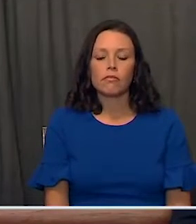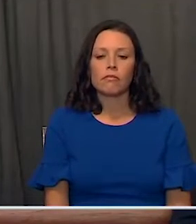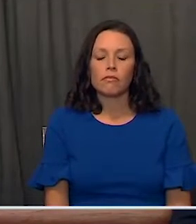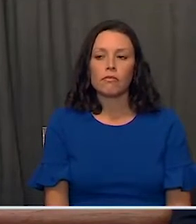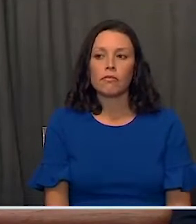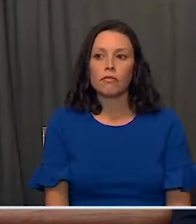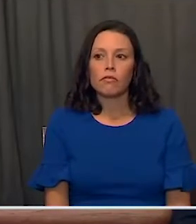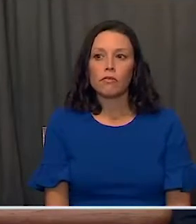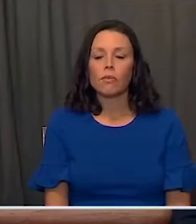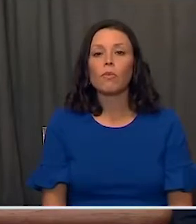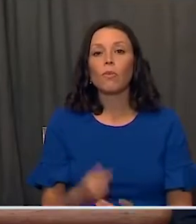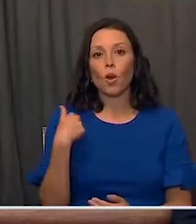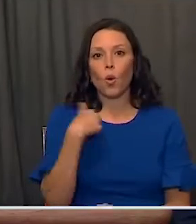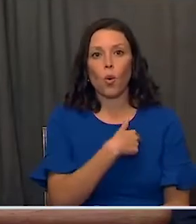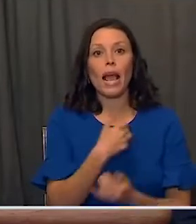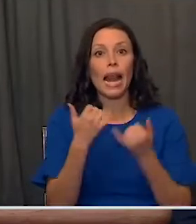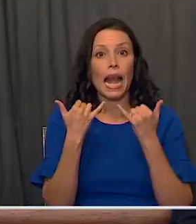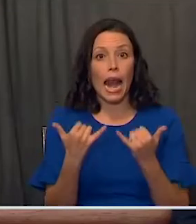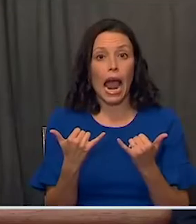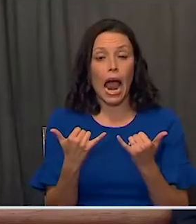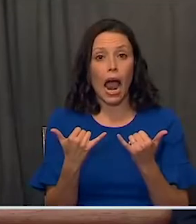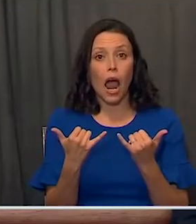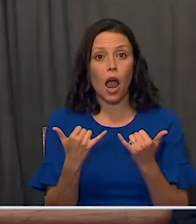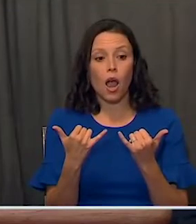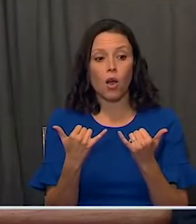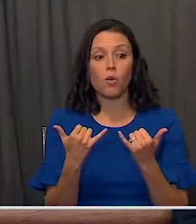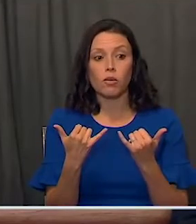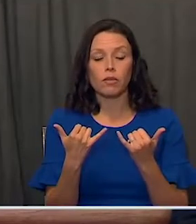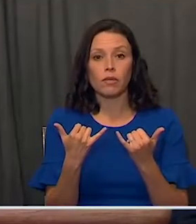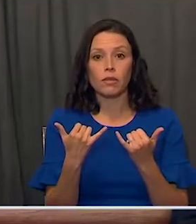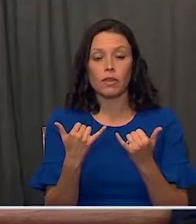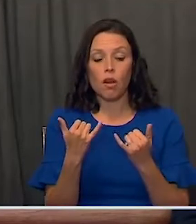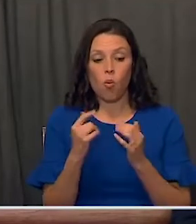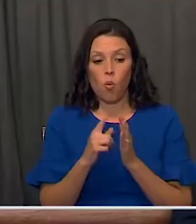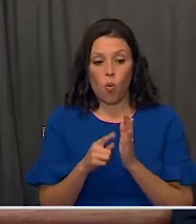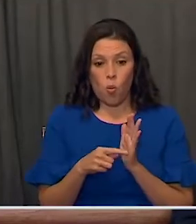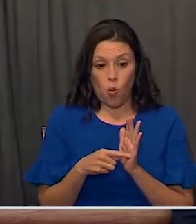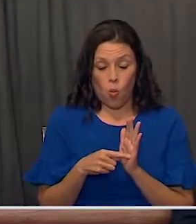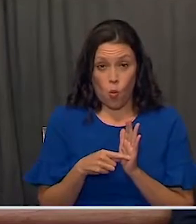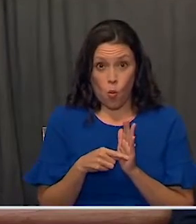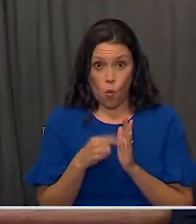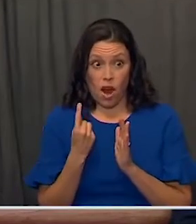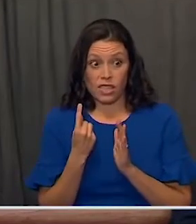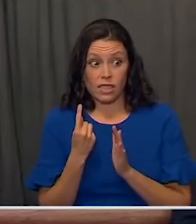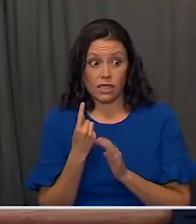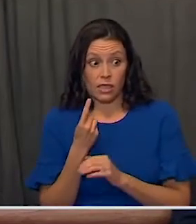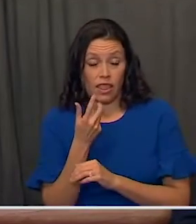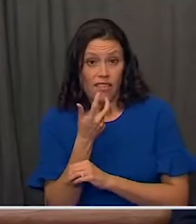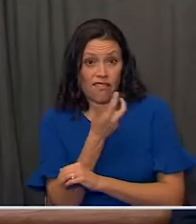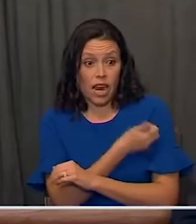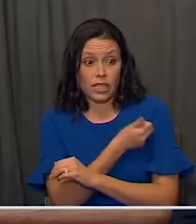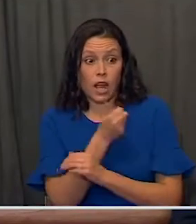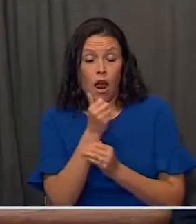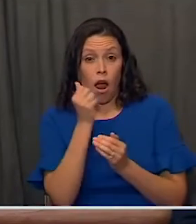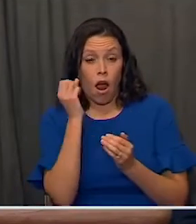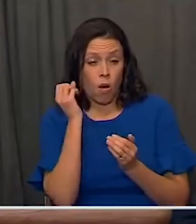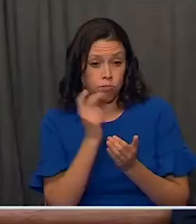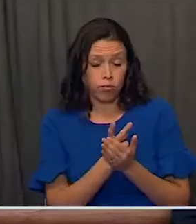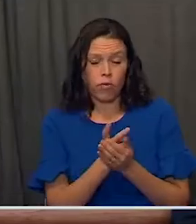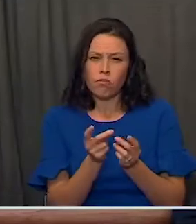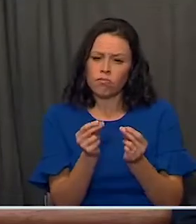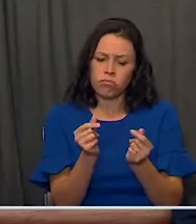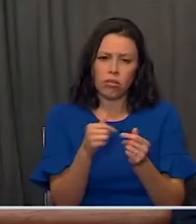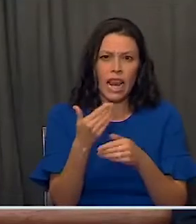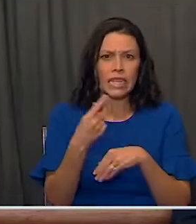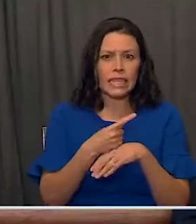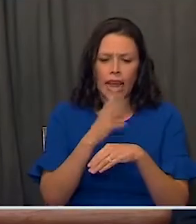putting us in a position that literally the day after one of these vaccines is approved, we'll